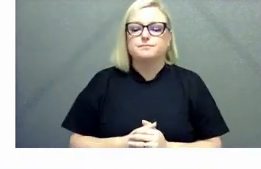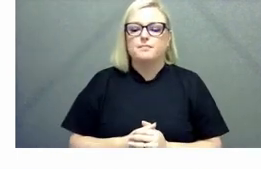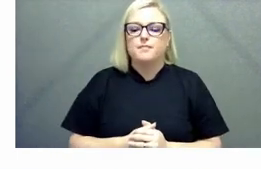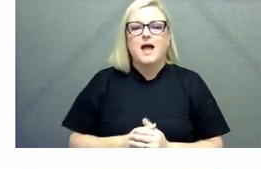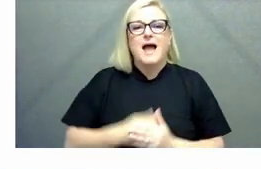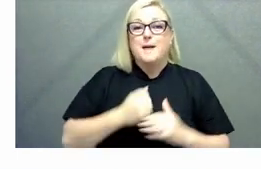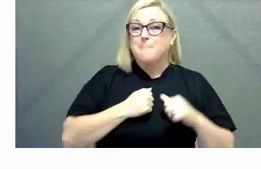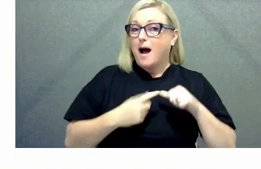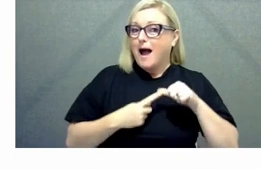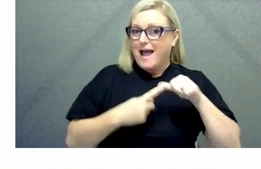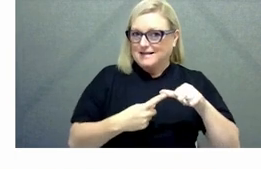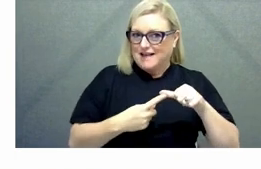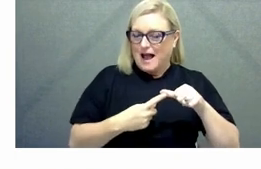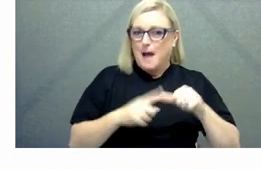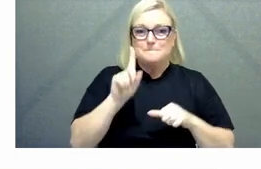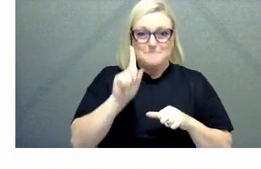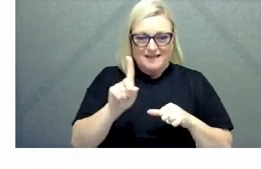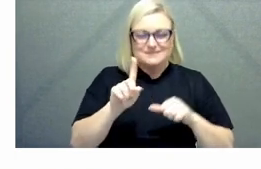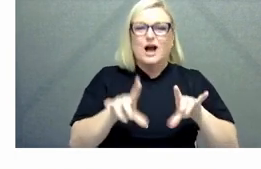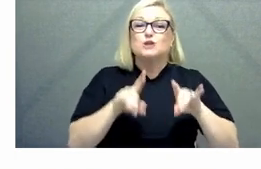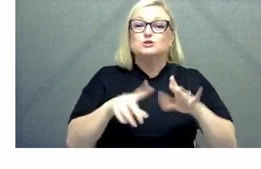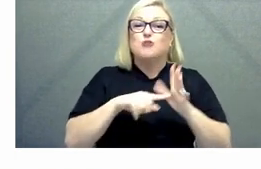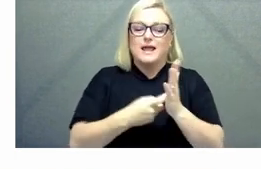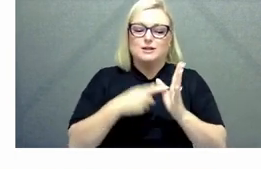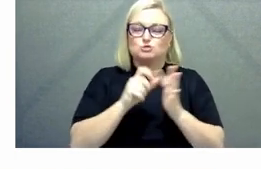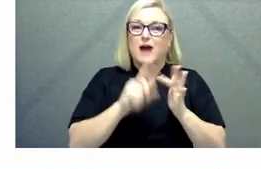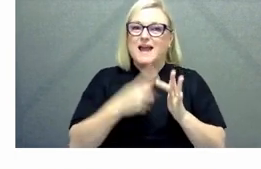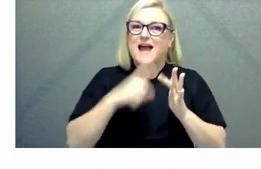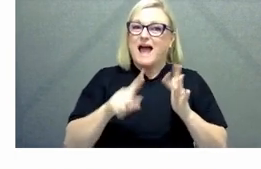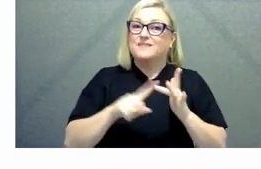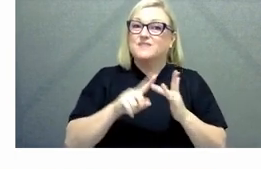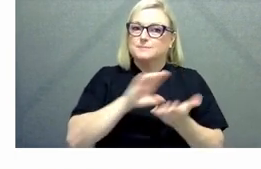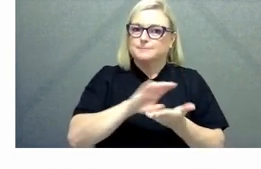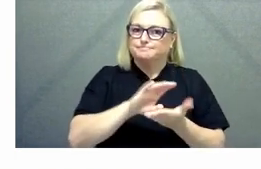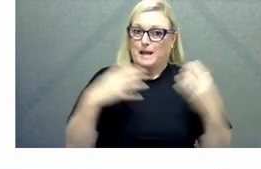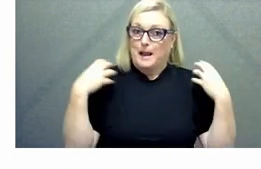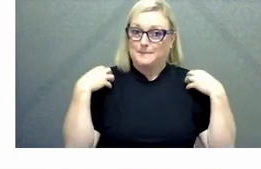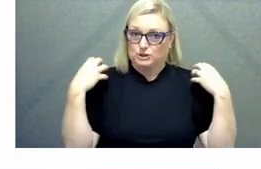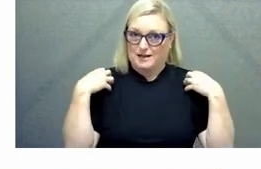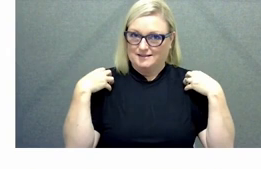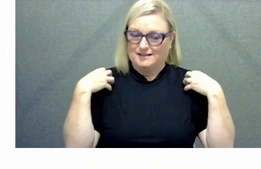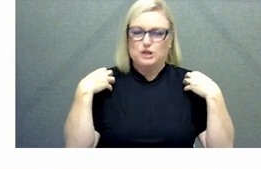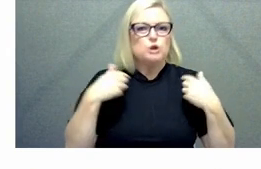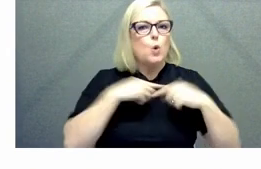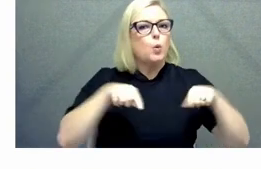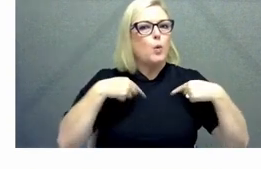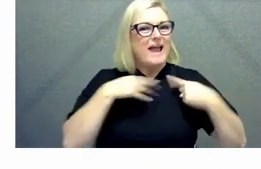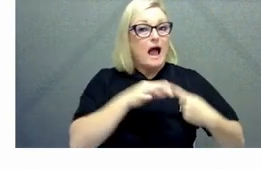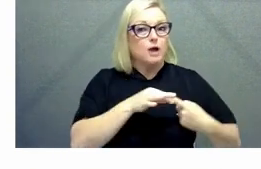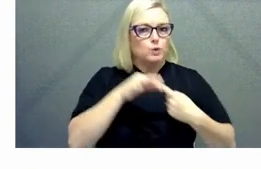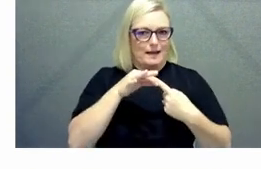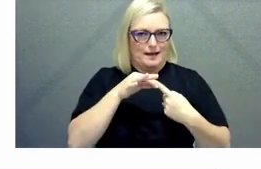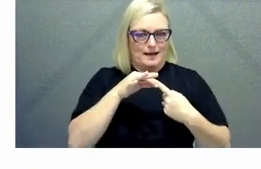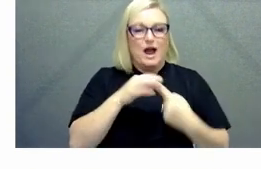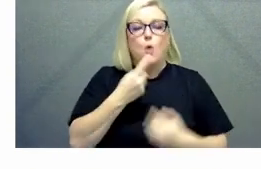i do work for the australian trade and investment commission or austrade we are a unique service delivery agency and we have over 1300